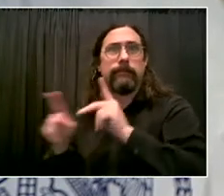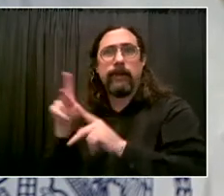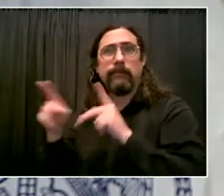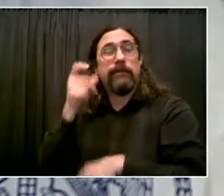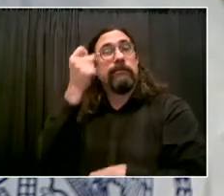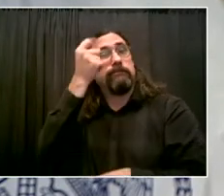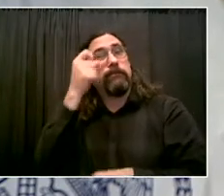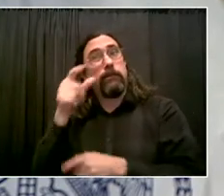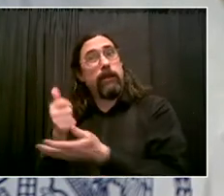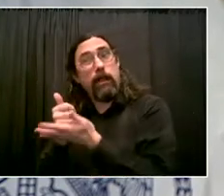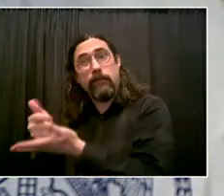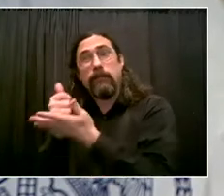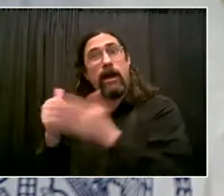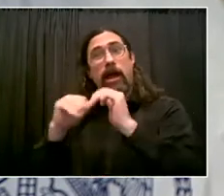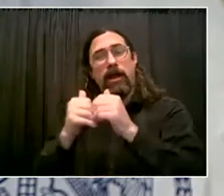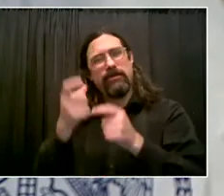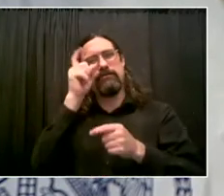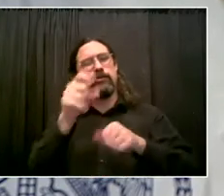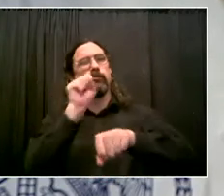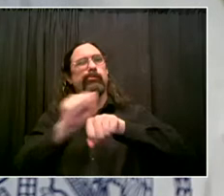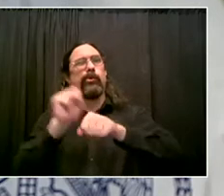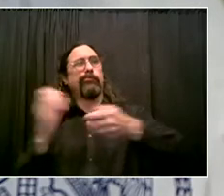Assemblymember Chantal Jackson.